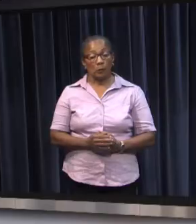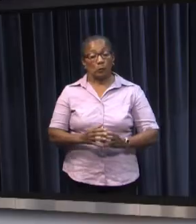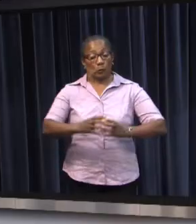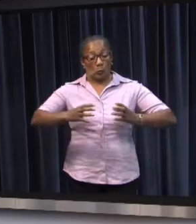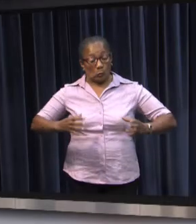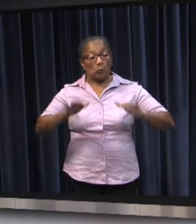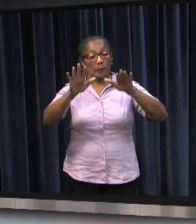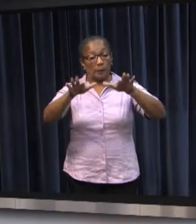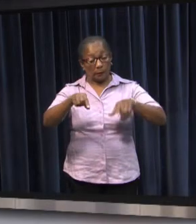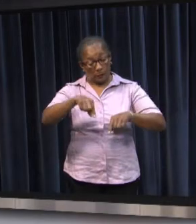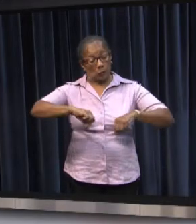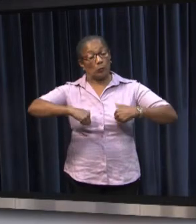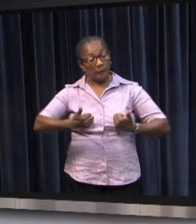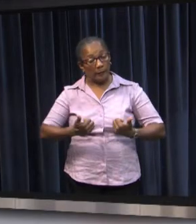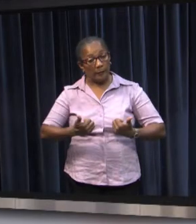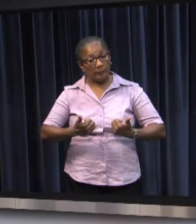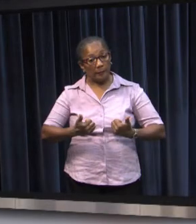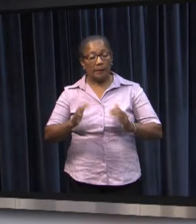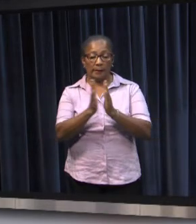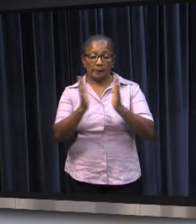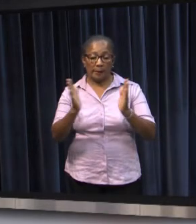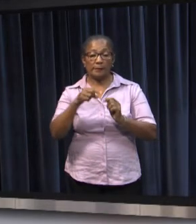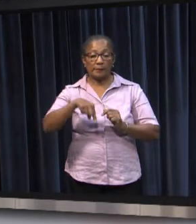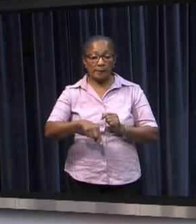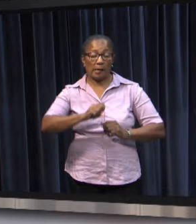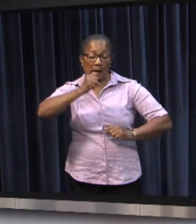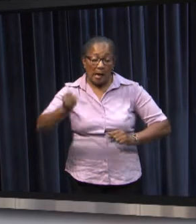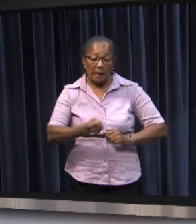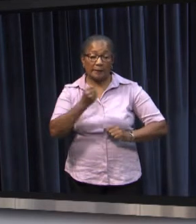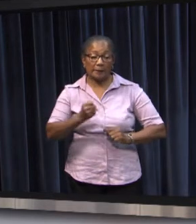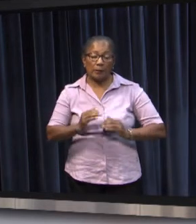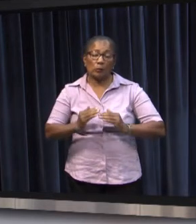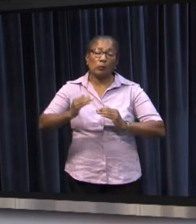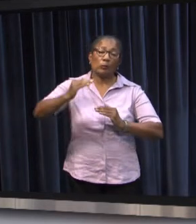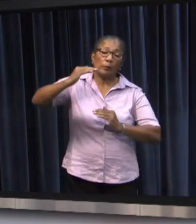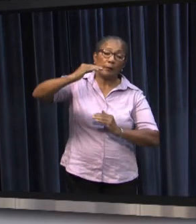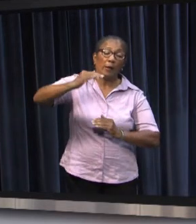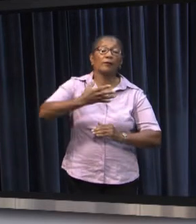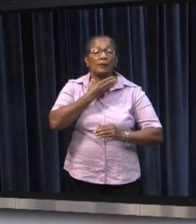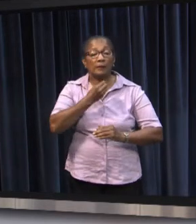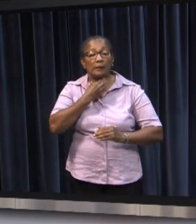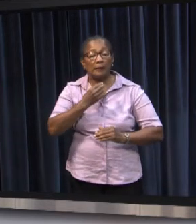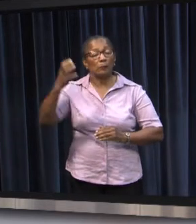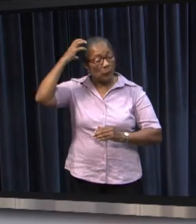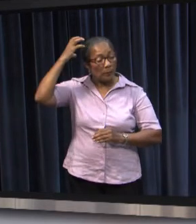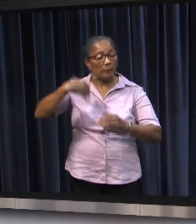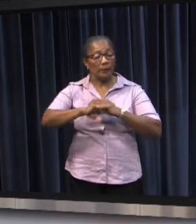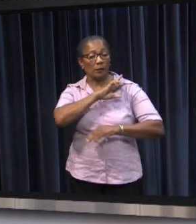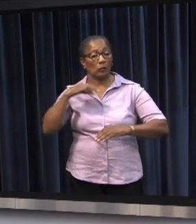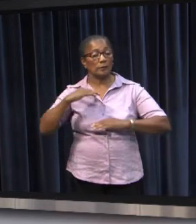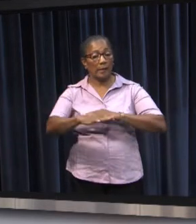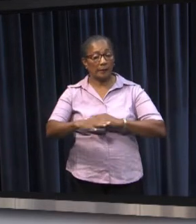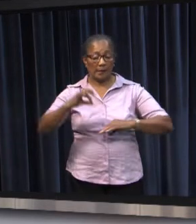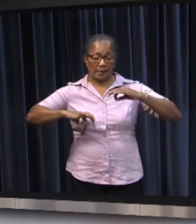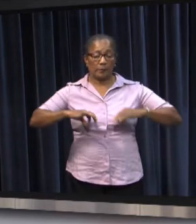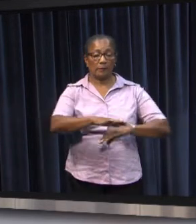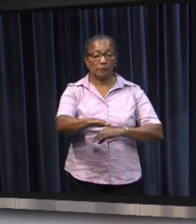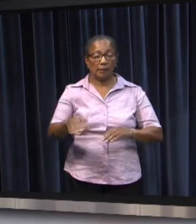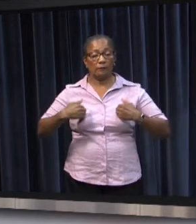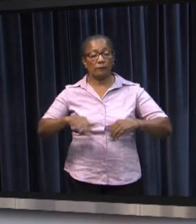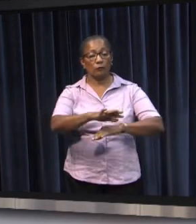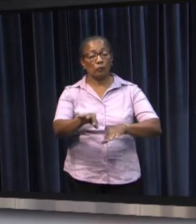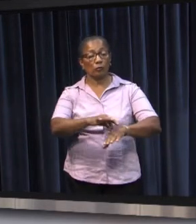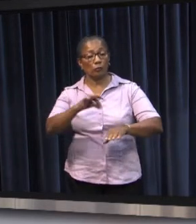The Great Rainy Season is imminent. During this period, there is also an increase in flu cases in Suriname.